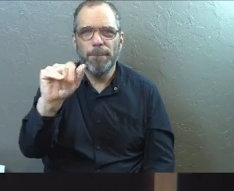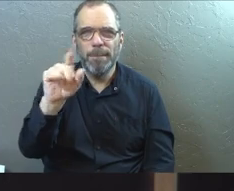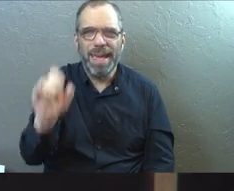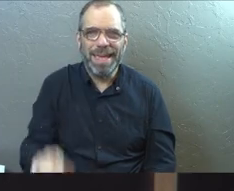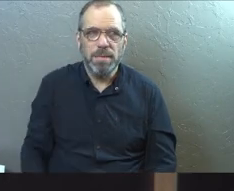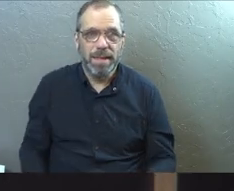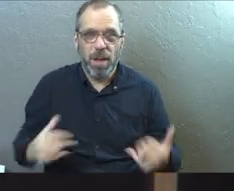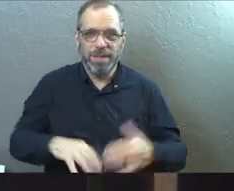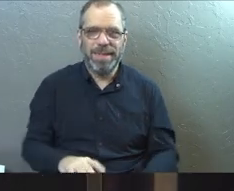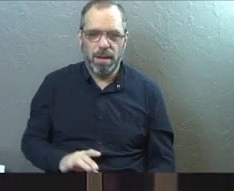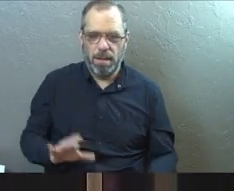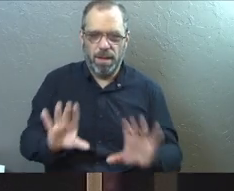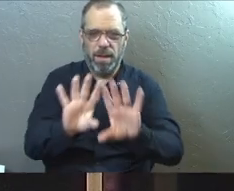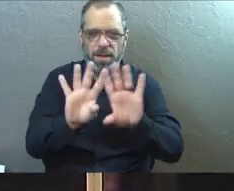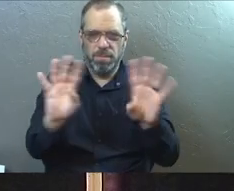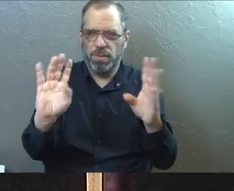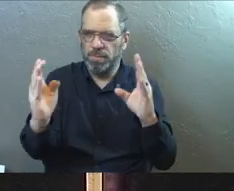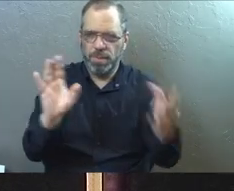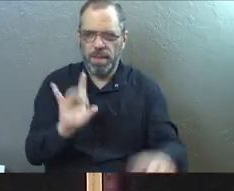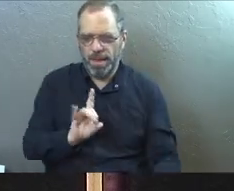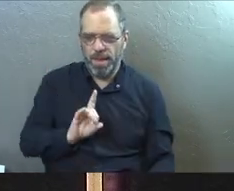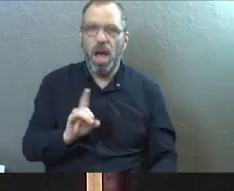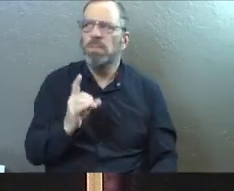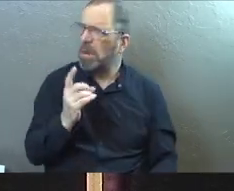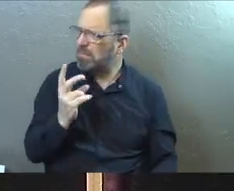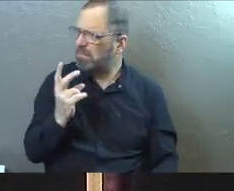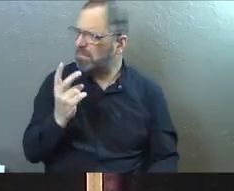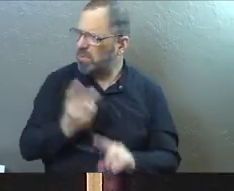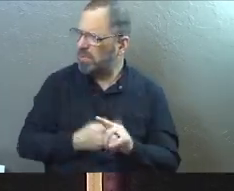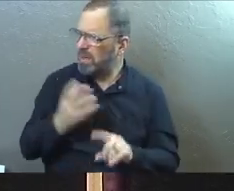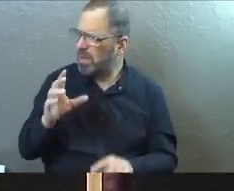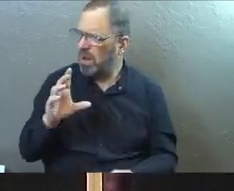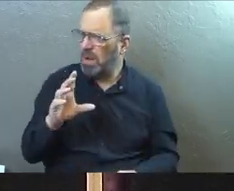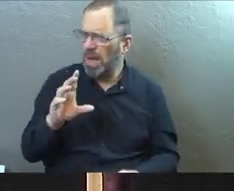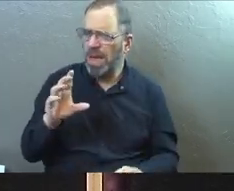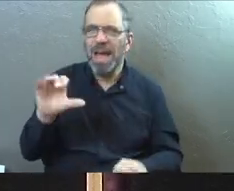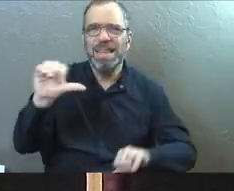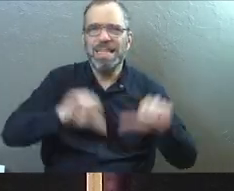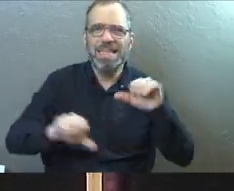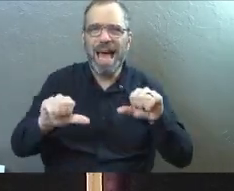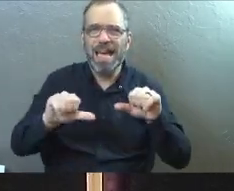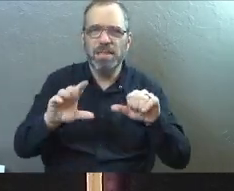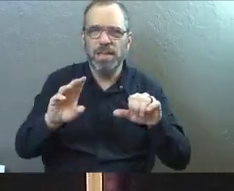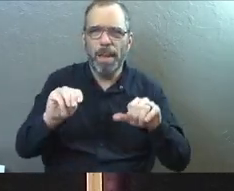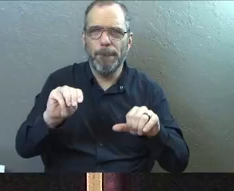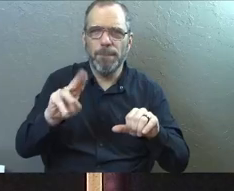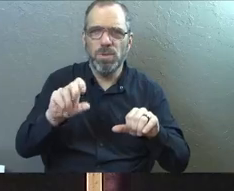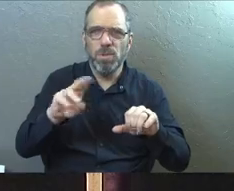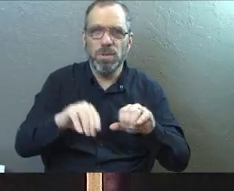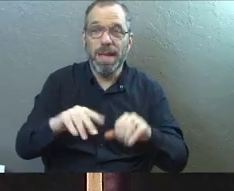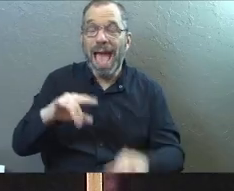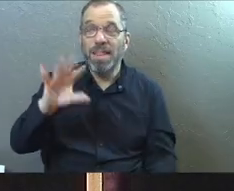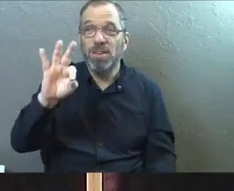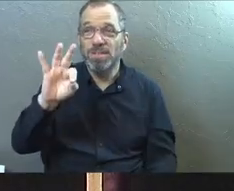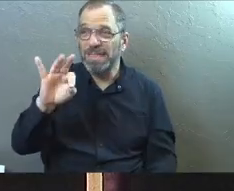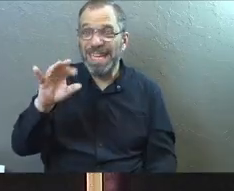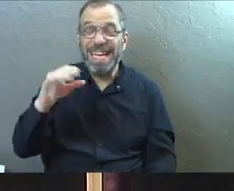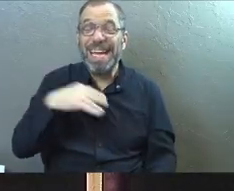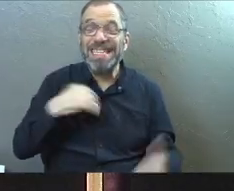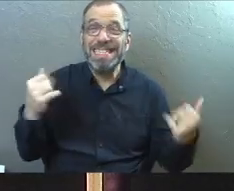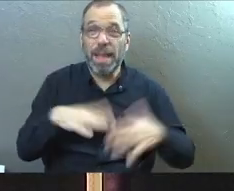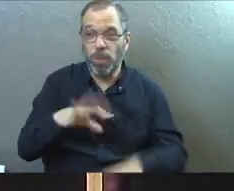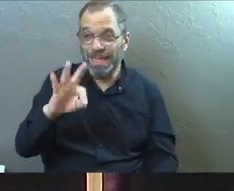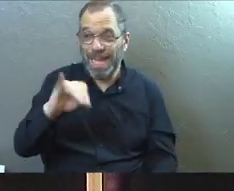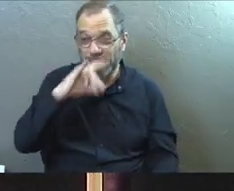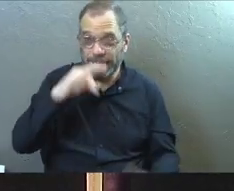they are kind of scary. Two, we went to the science museum a couple months ago and I'll tell you what, they're a hundred times scarier when there's 90 kids screaming at the top of their